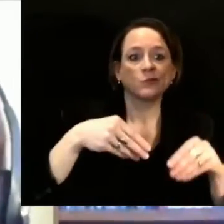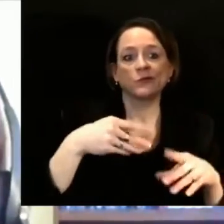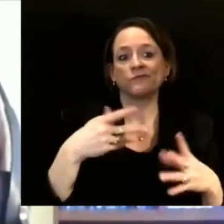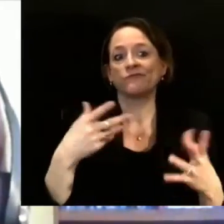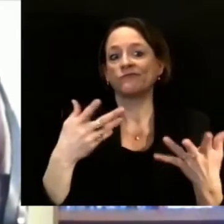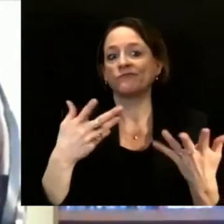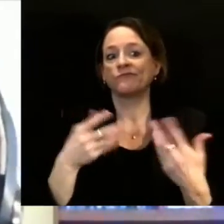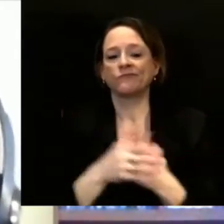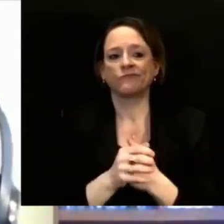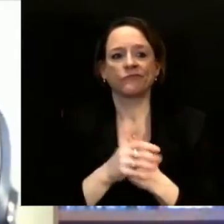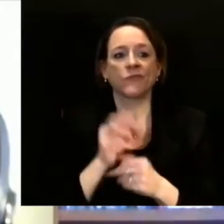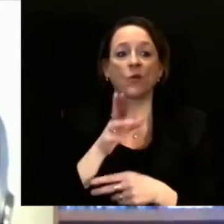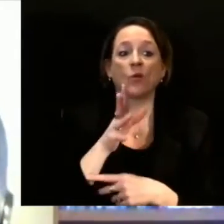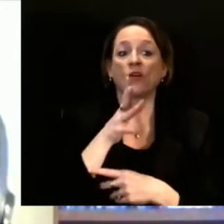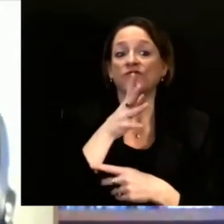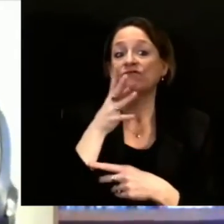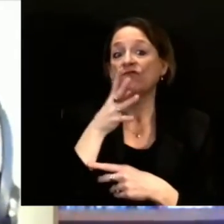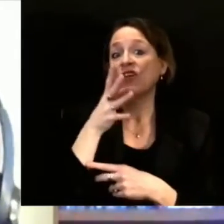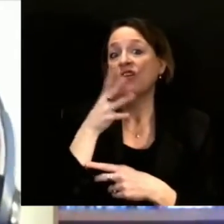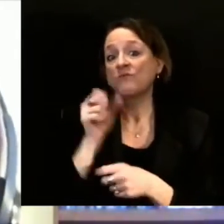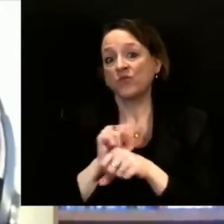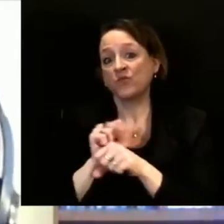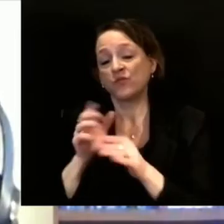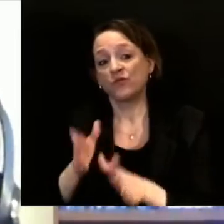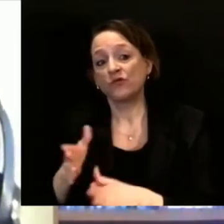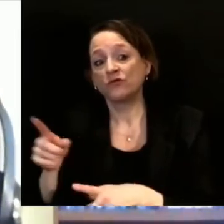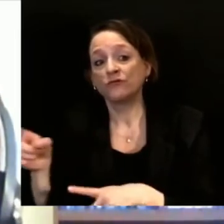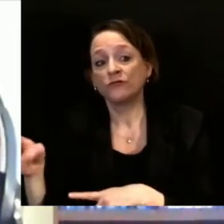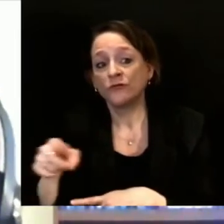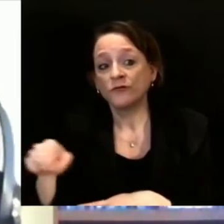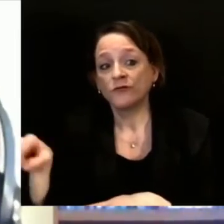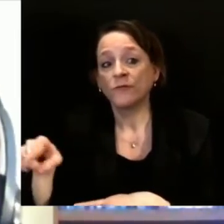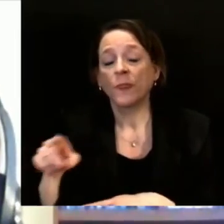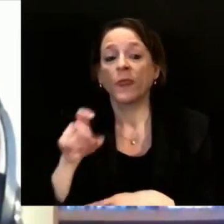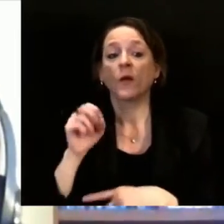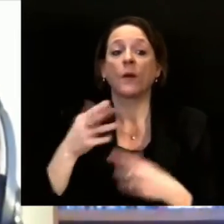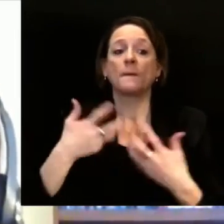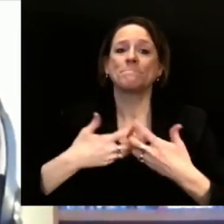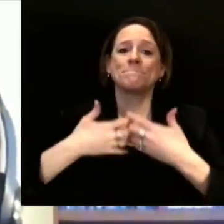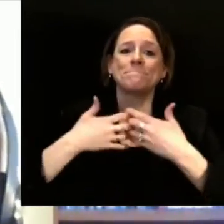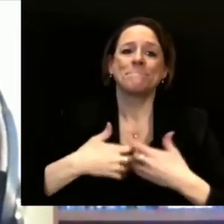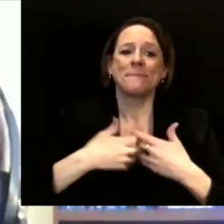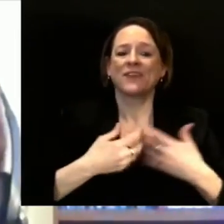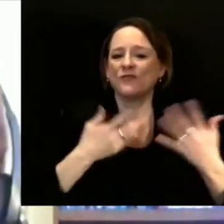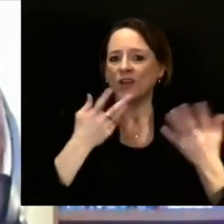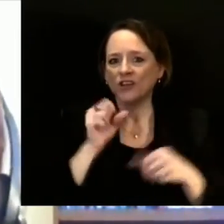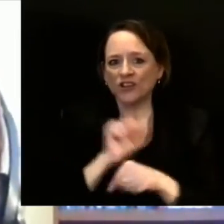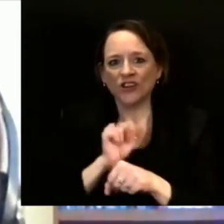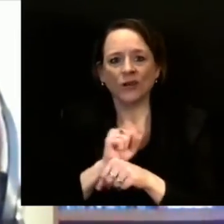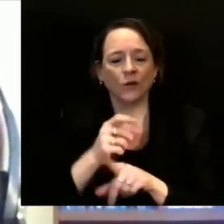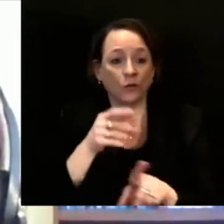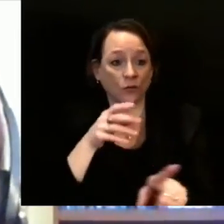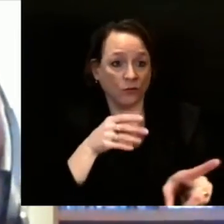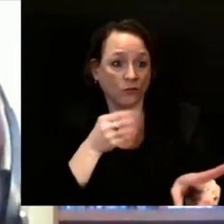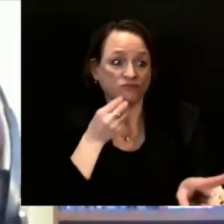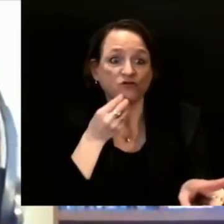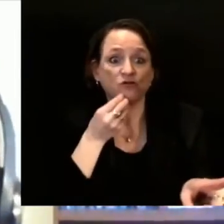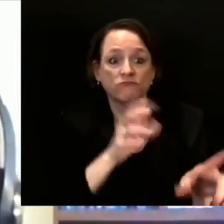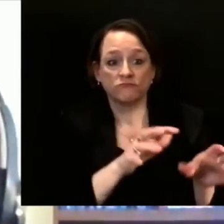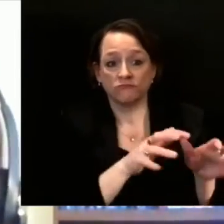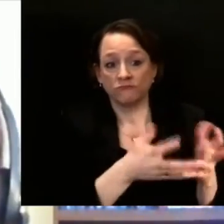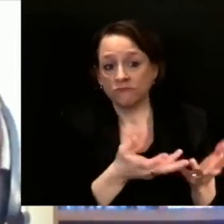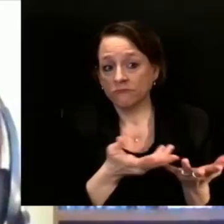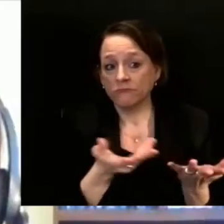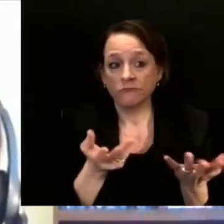who work in food processing plants, to those who assist with selling food, or giving food out through charitable